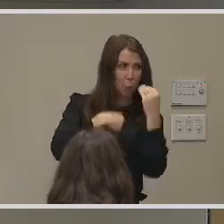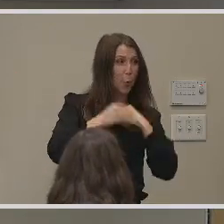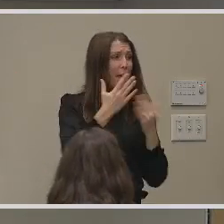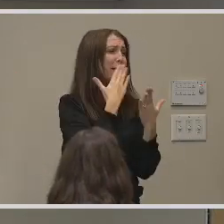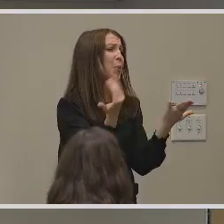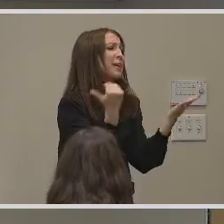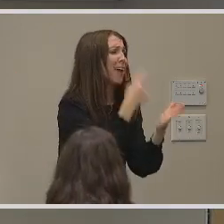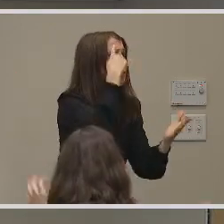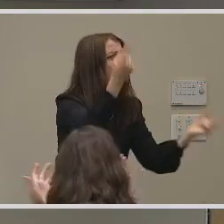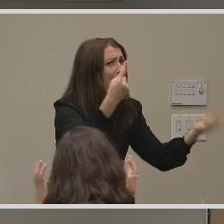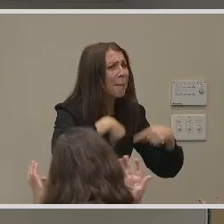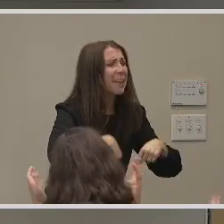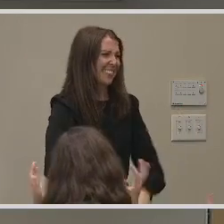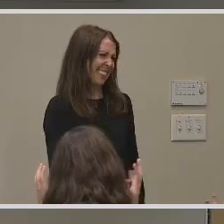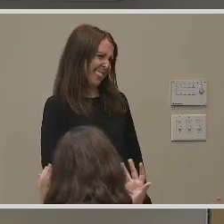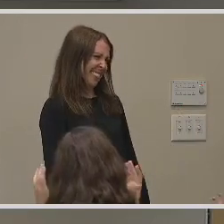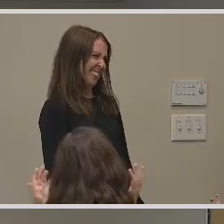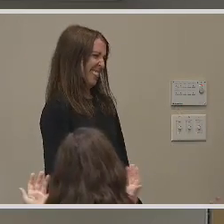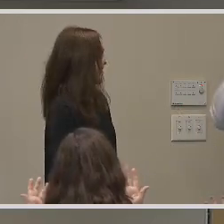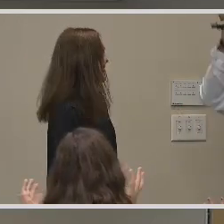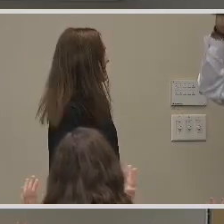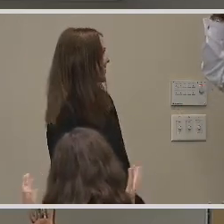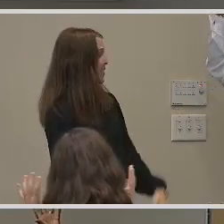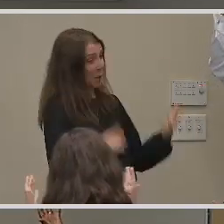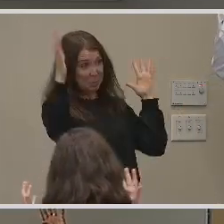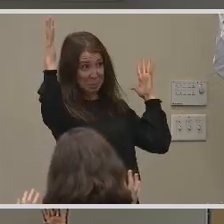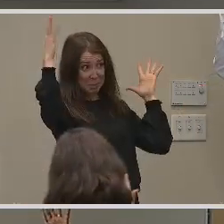you again for coming. Thank you so much. Thank you.